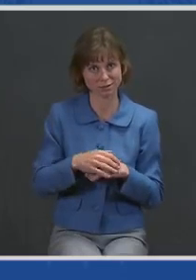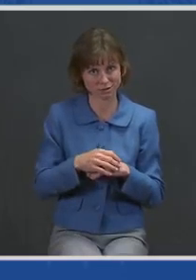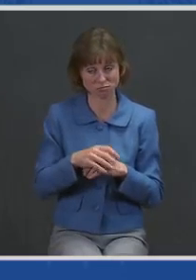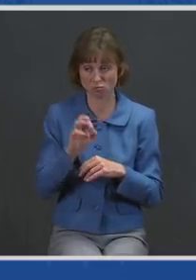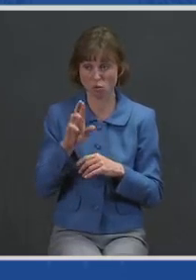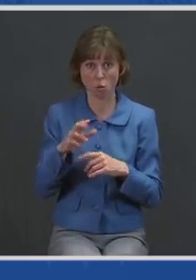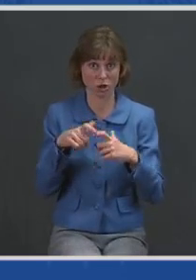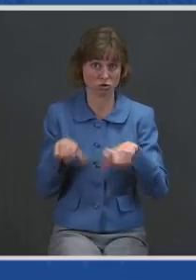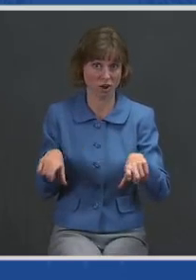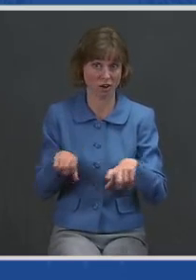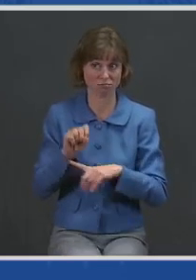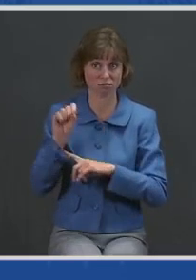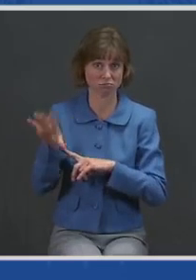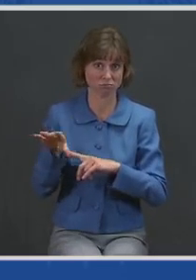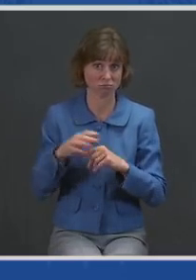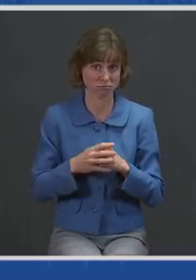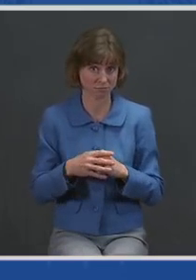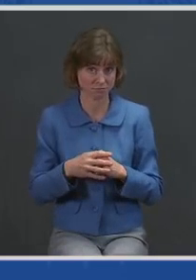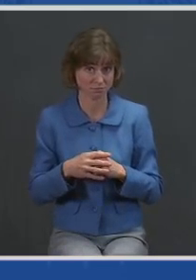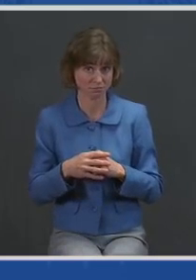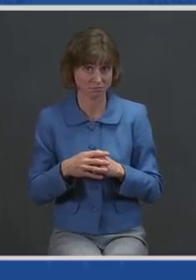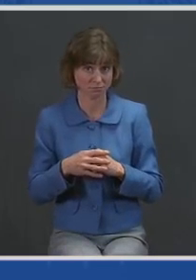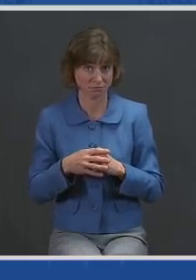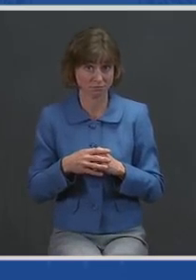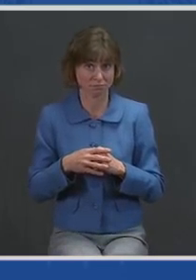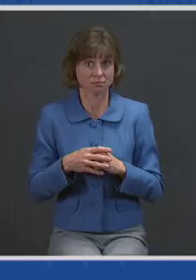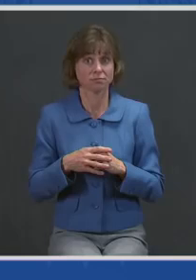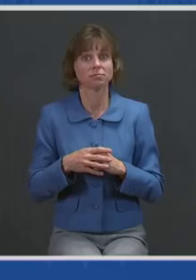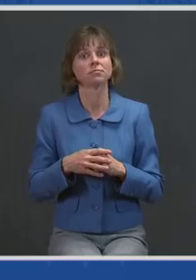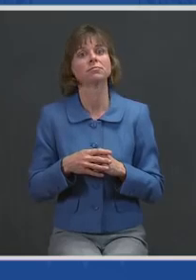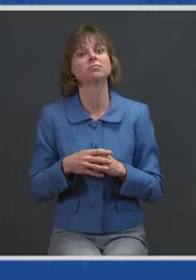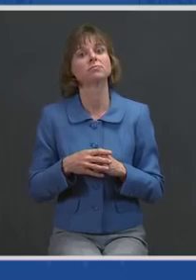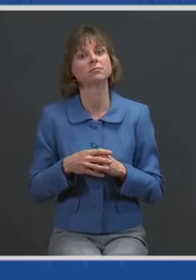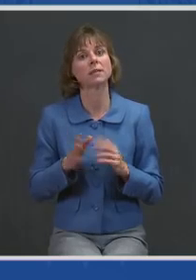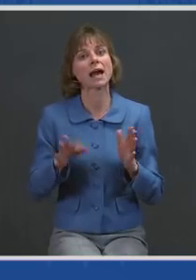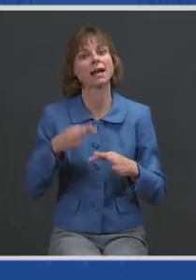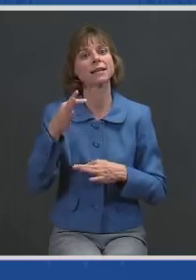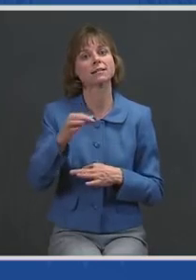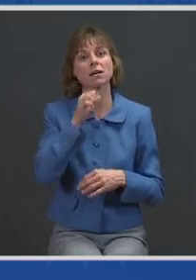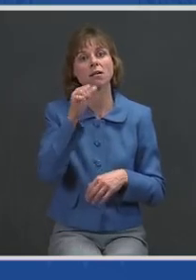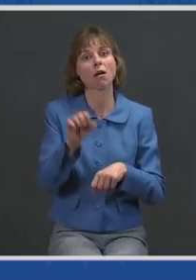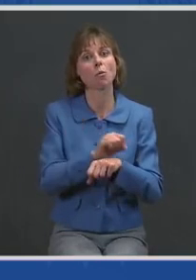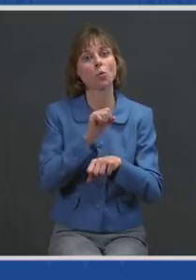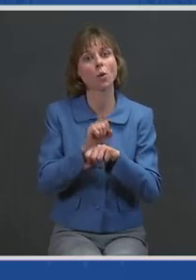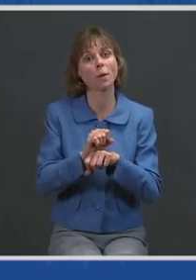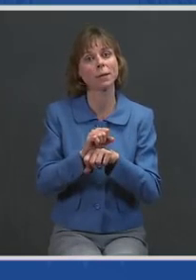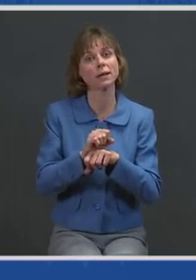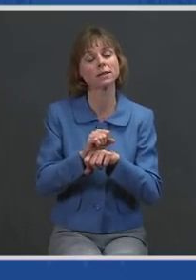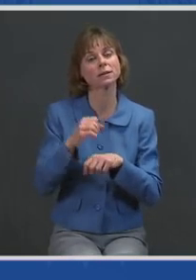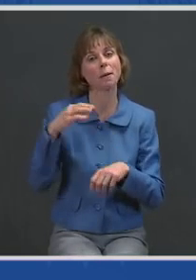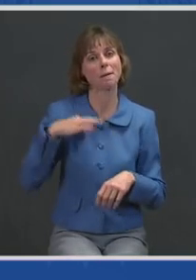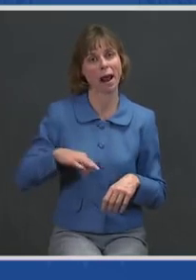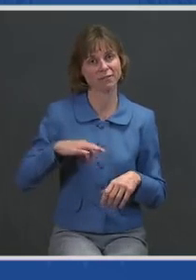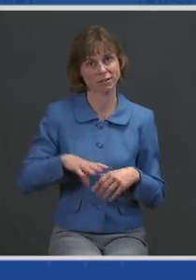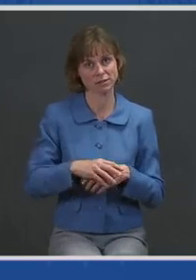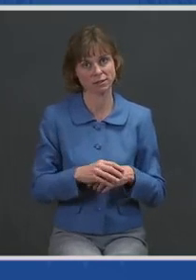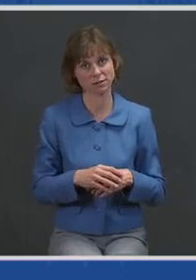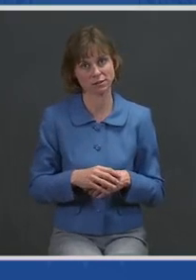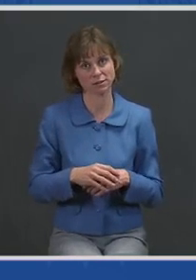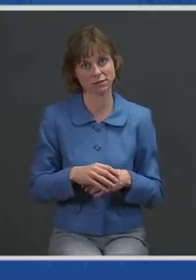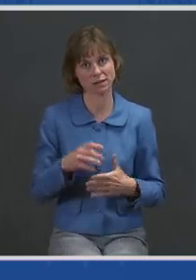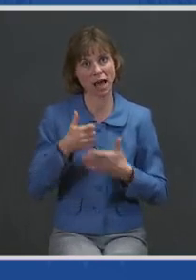in a check, a treasury check. It extends unemployment benefits. It helps small businesses. lowers healthcare